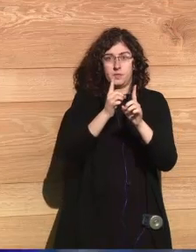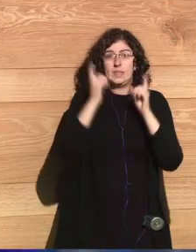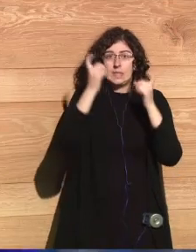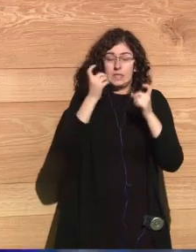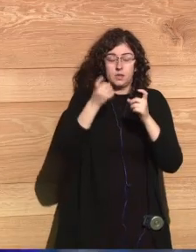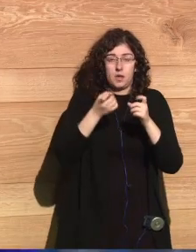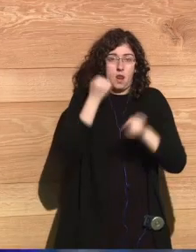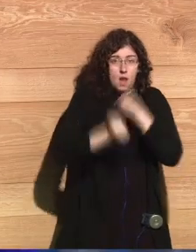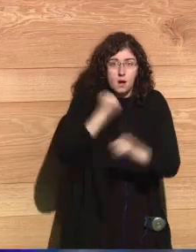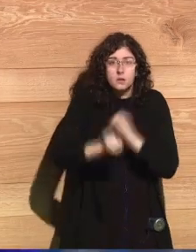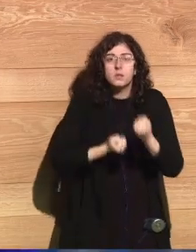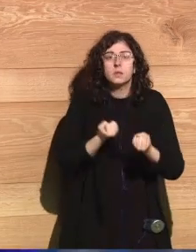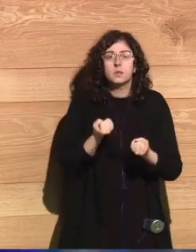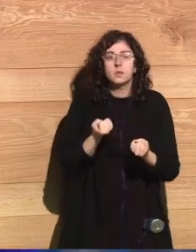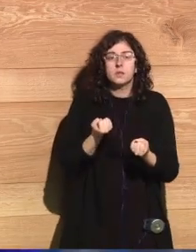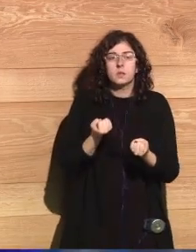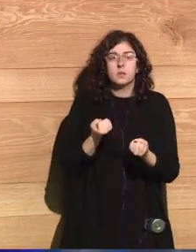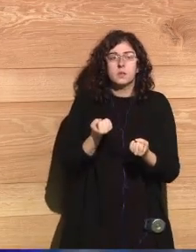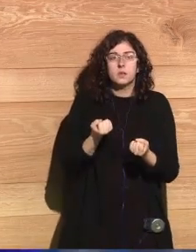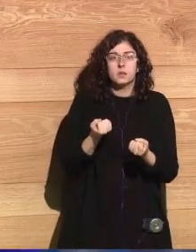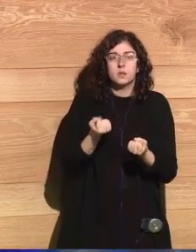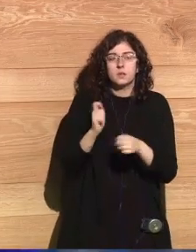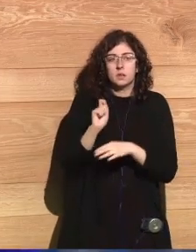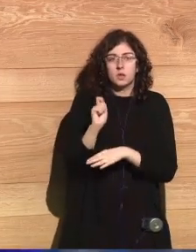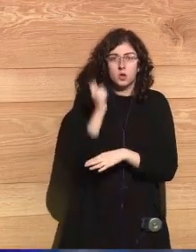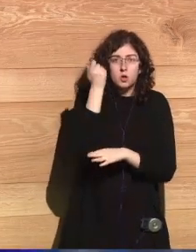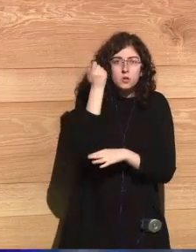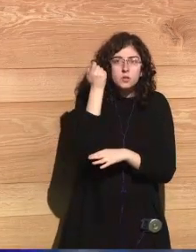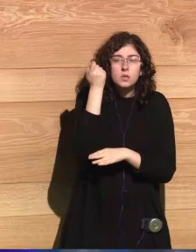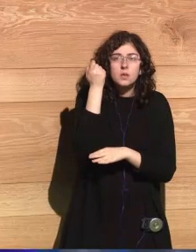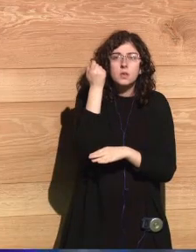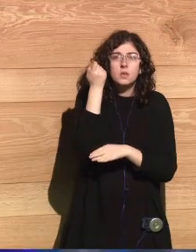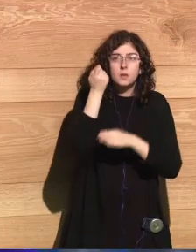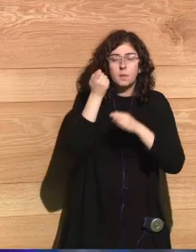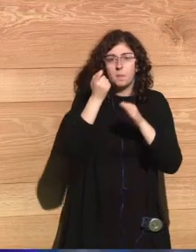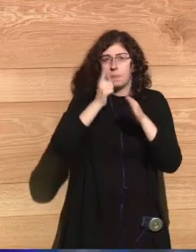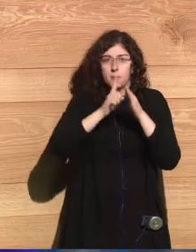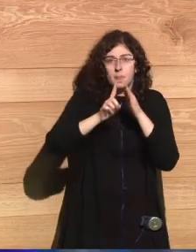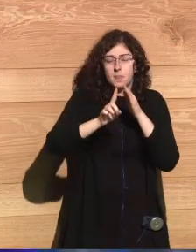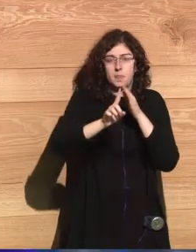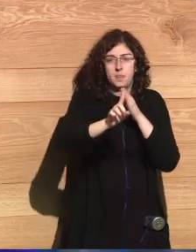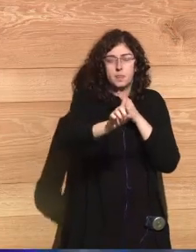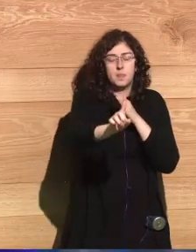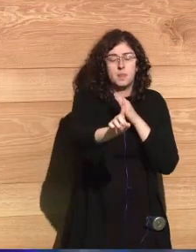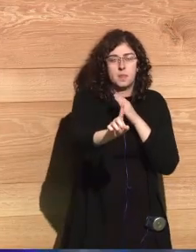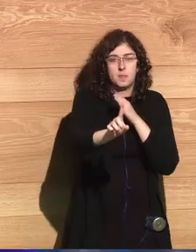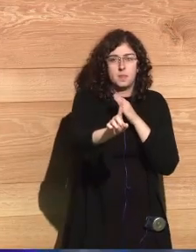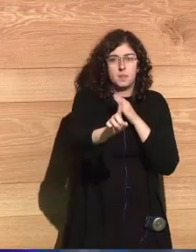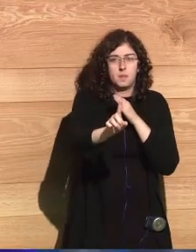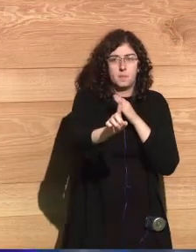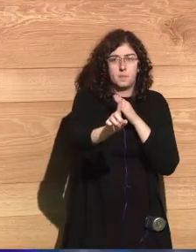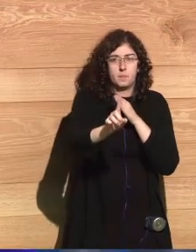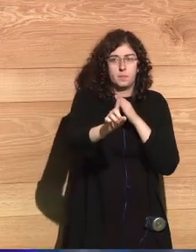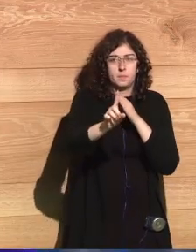did and managed to come out of the burning rubble. It was already burning.